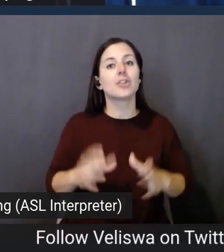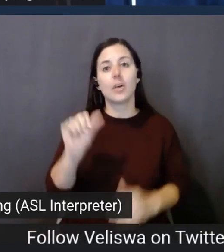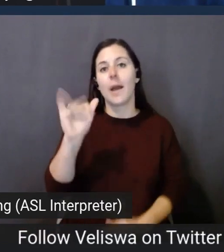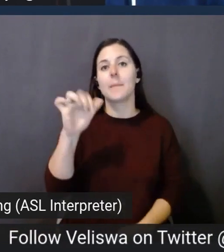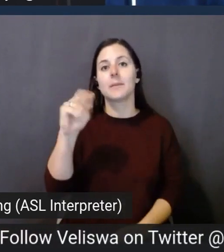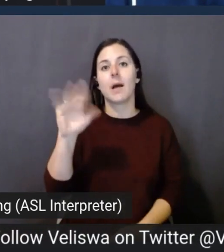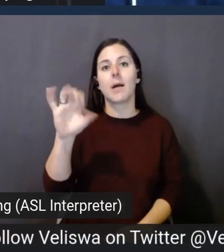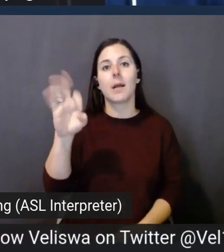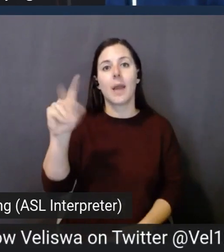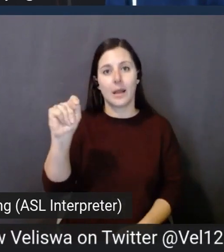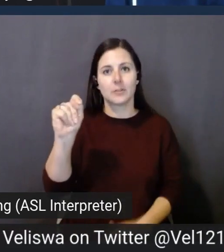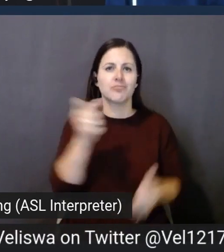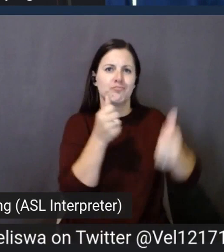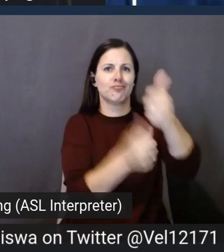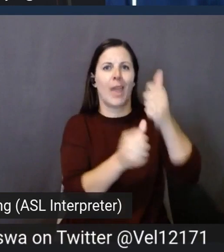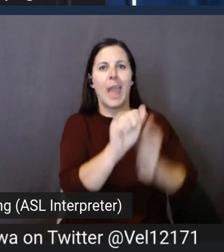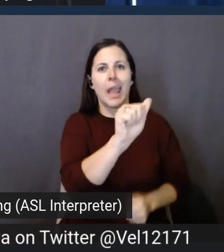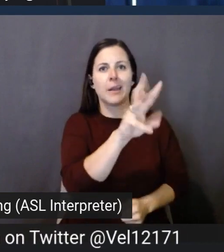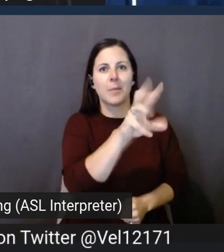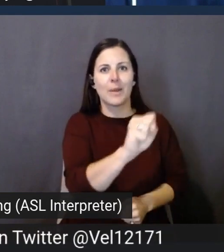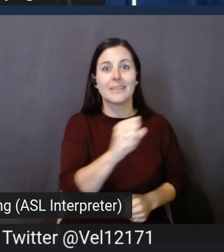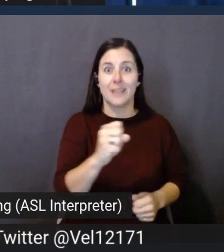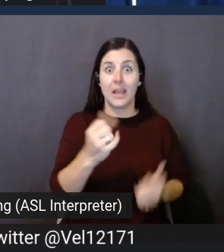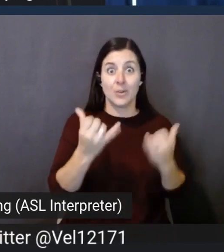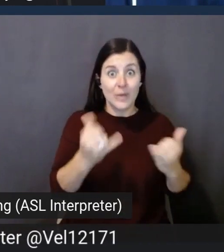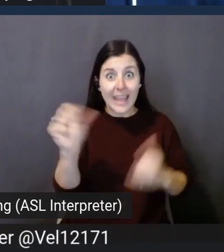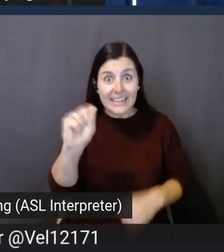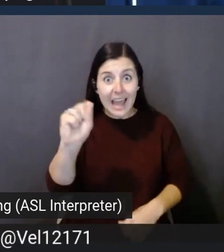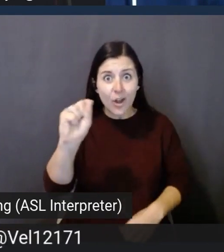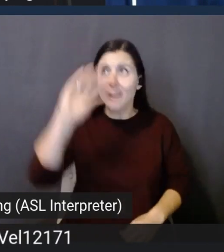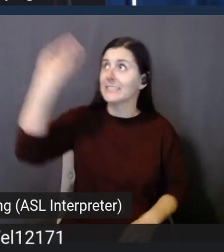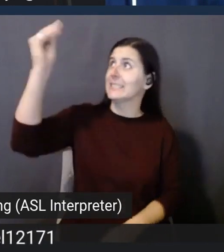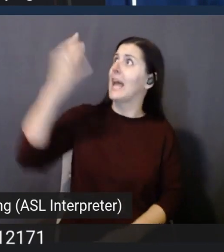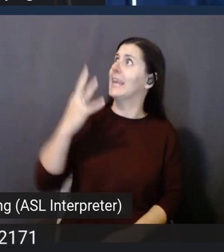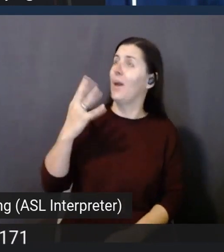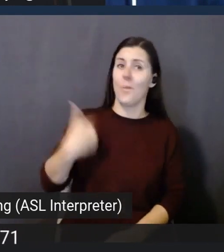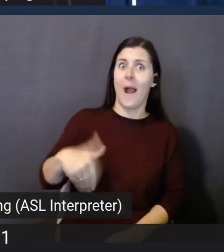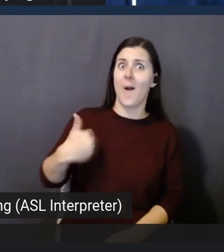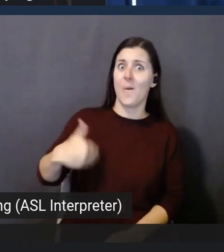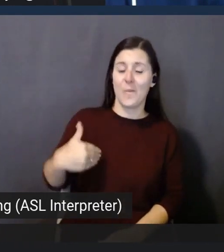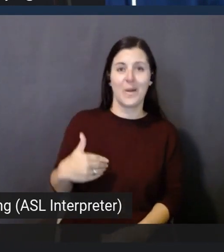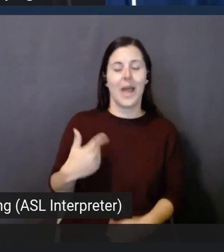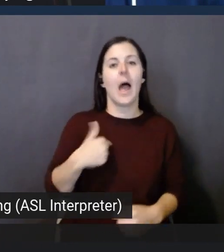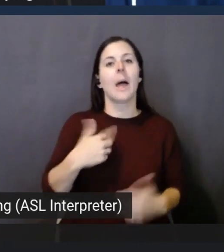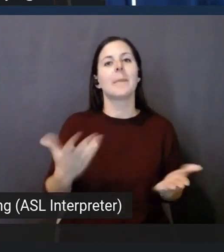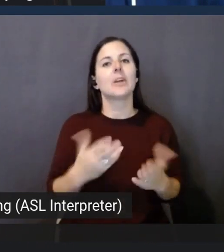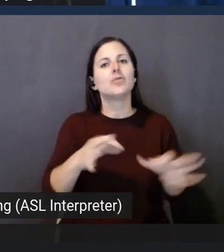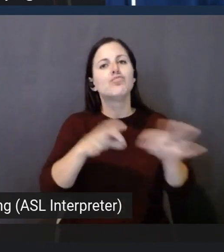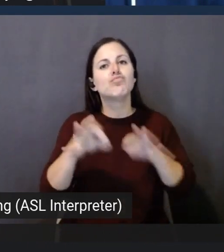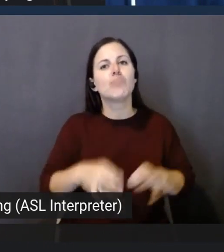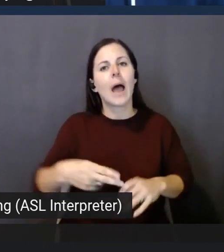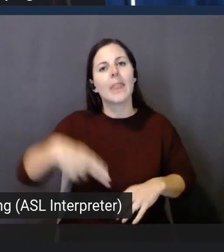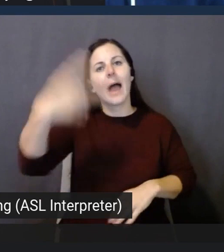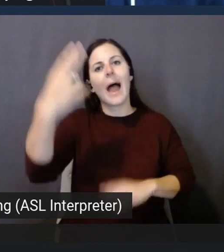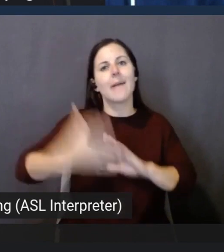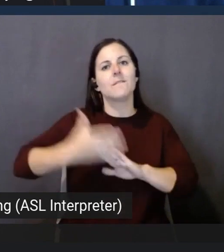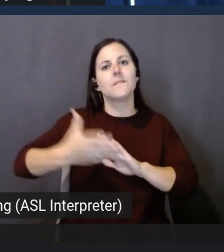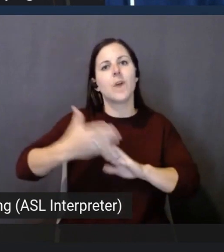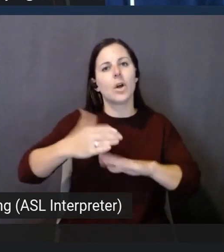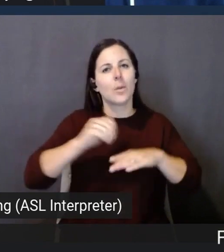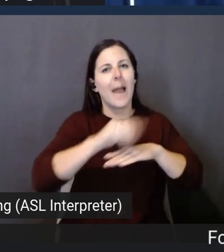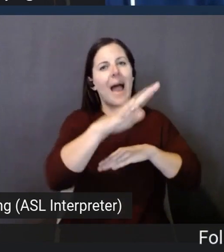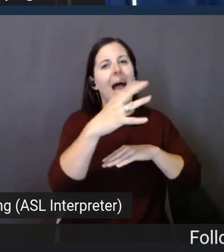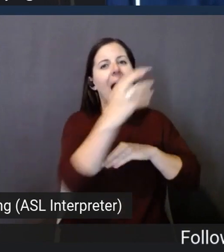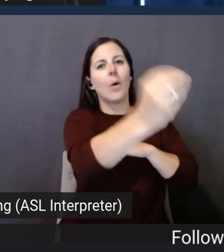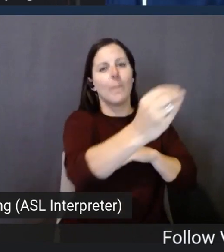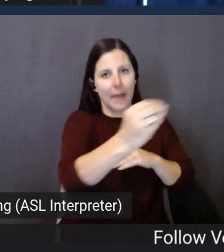AWS and it's actually a sunny day in Seattle. I'm here to talk about high-volume outbound communications. I think Ryan had the